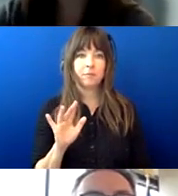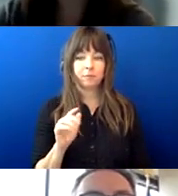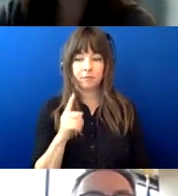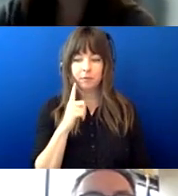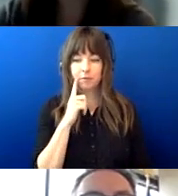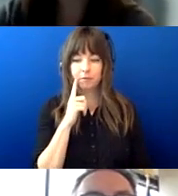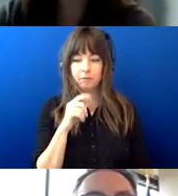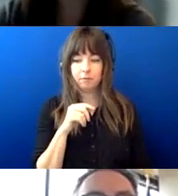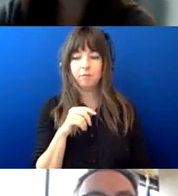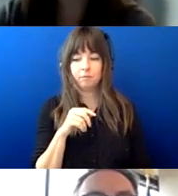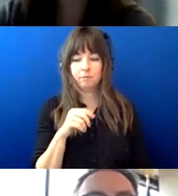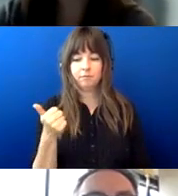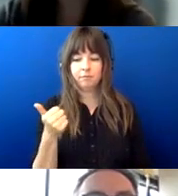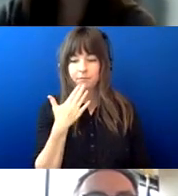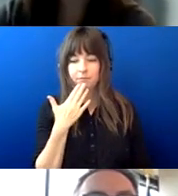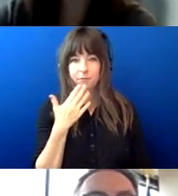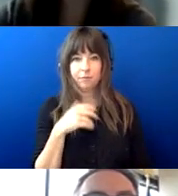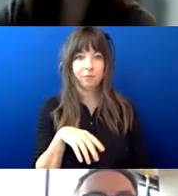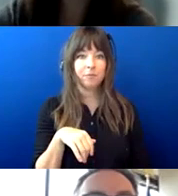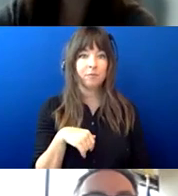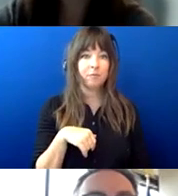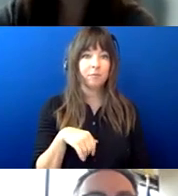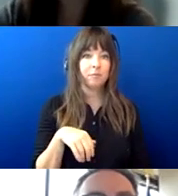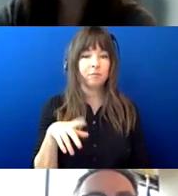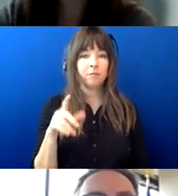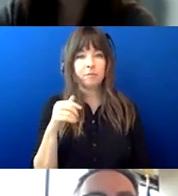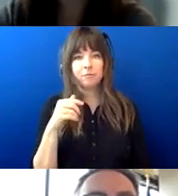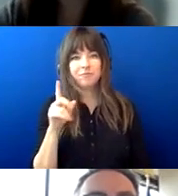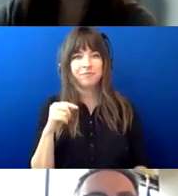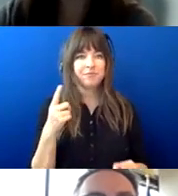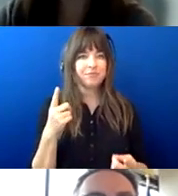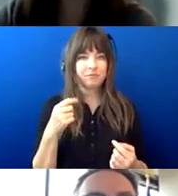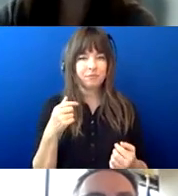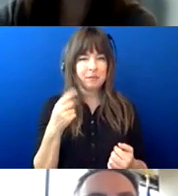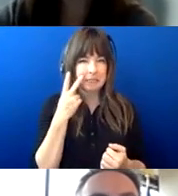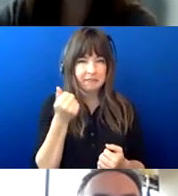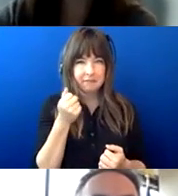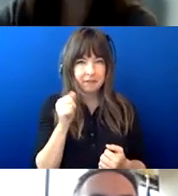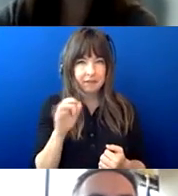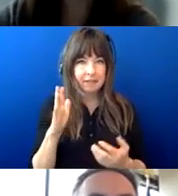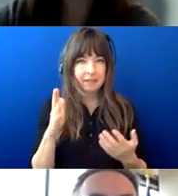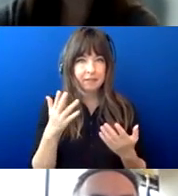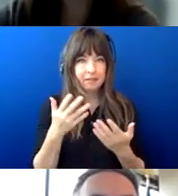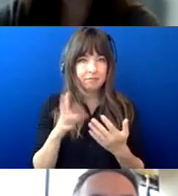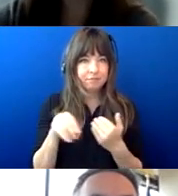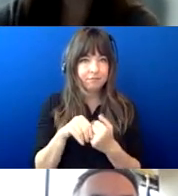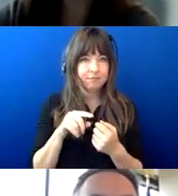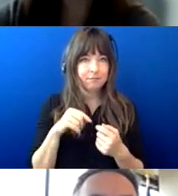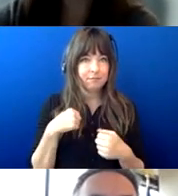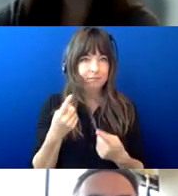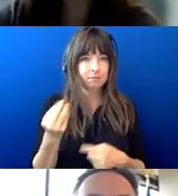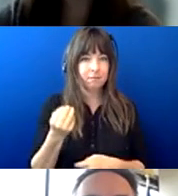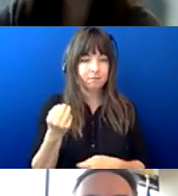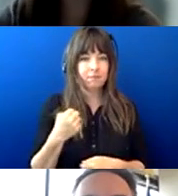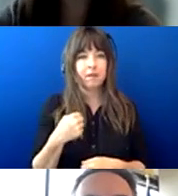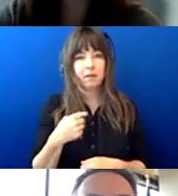medina two additional cbls have been added since monday uh in on monday's presentation i did